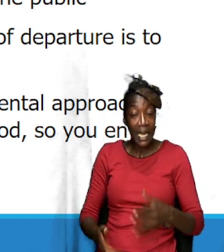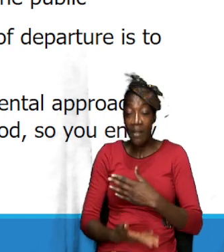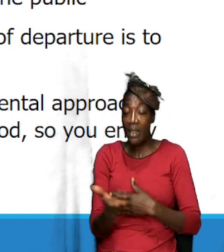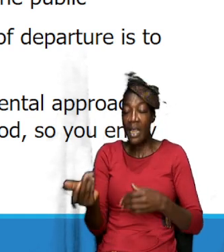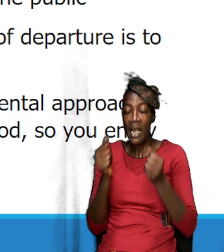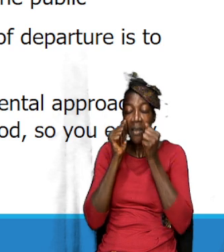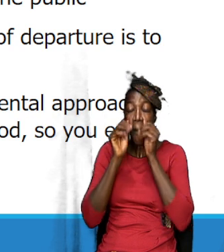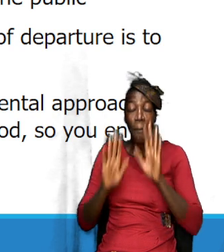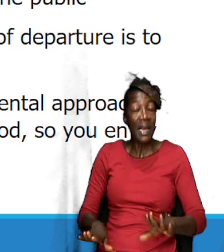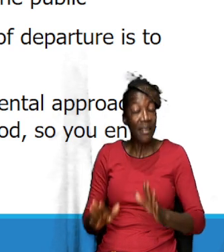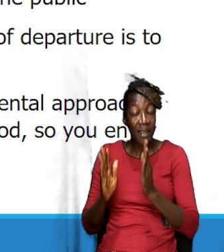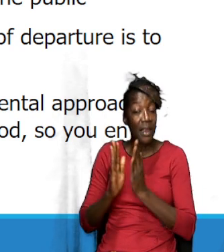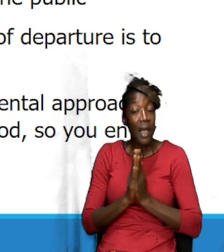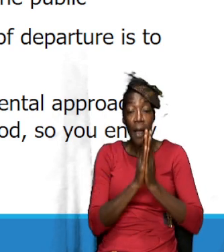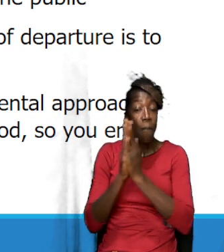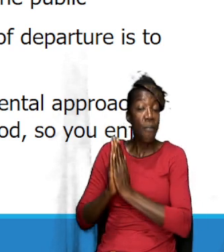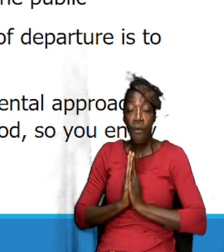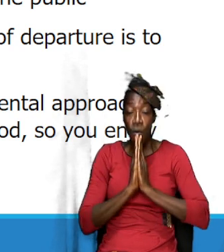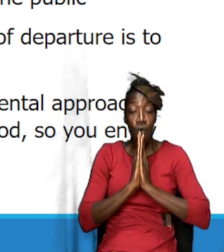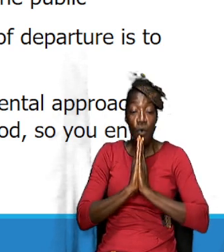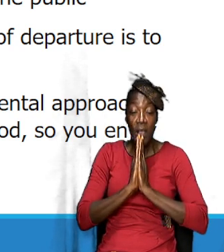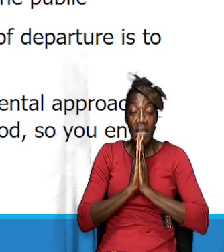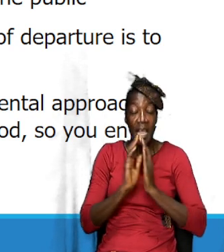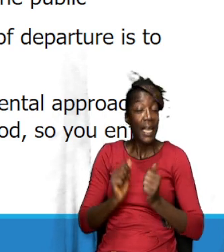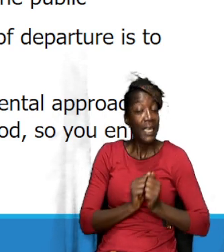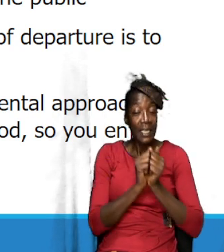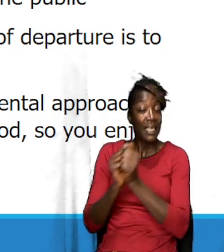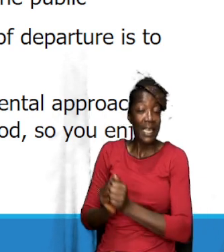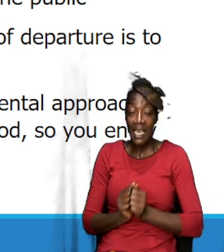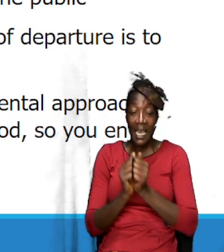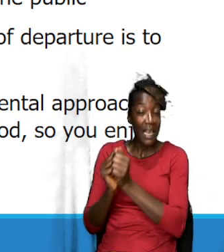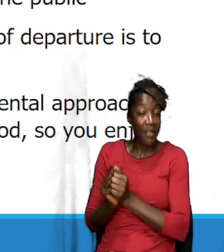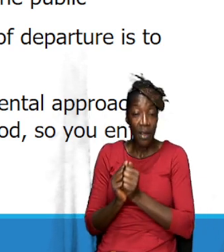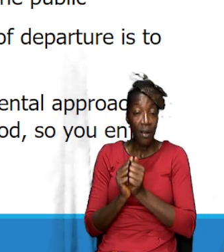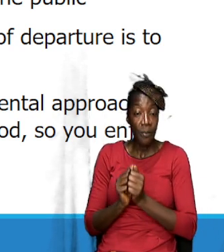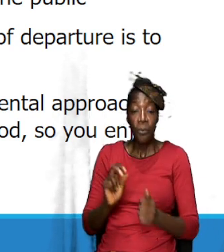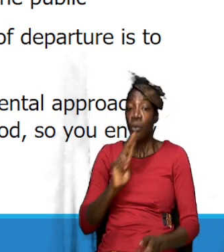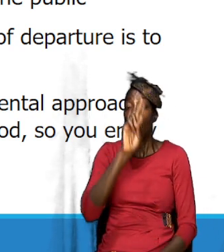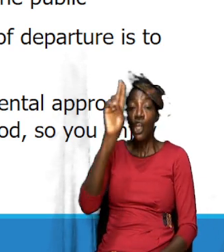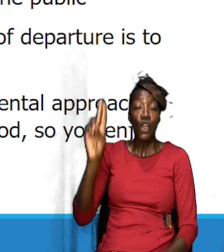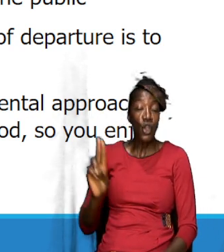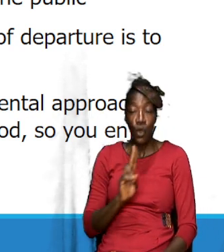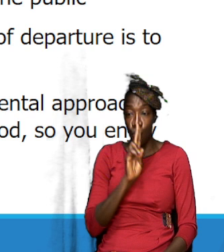to pray in corporate prayer and to pray in unity